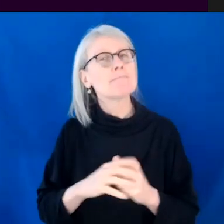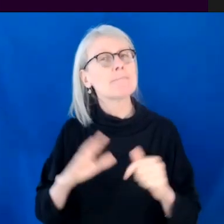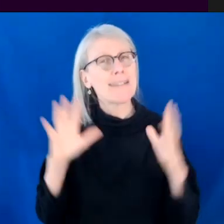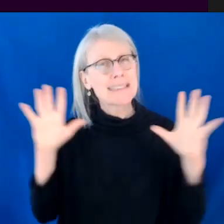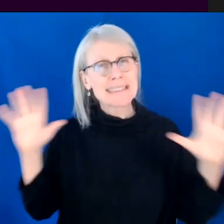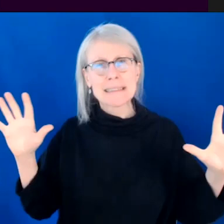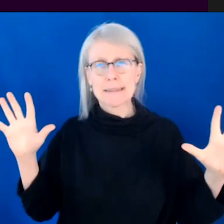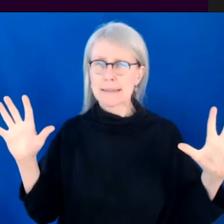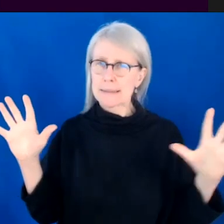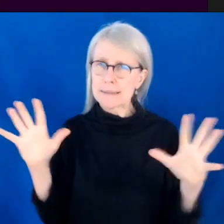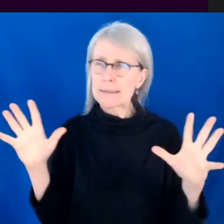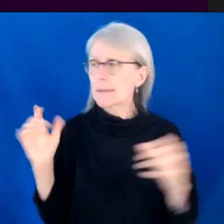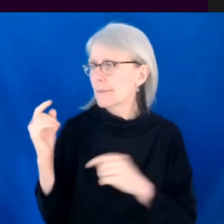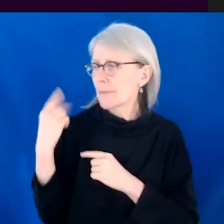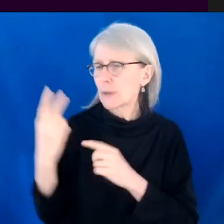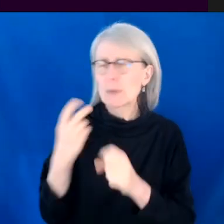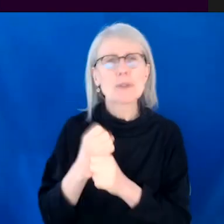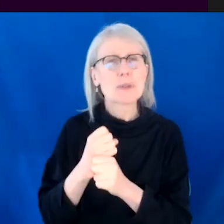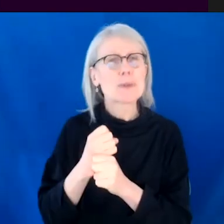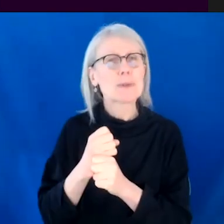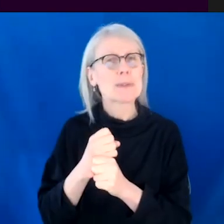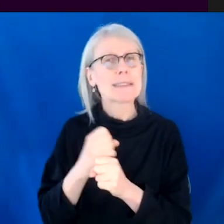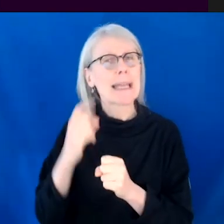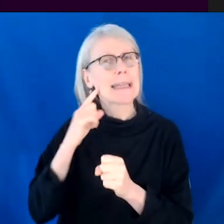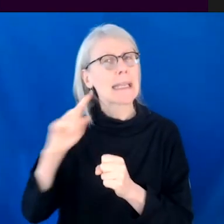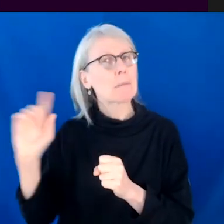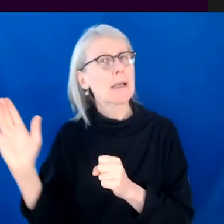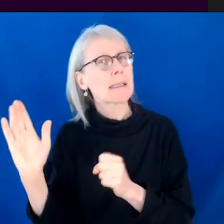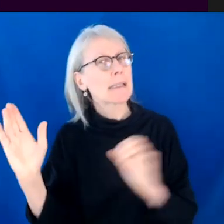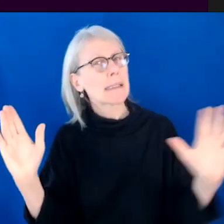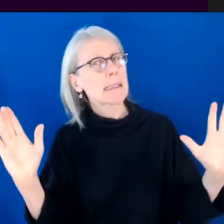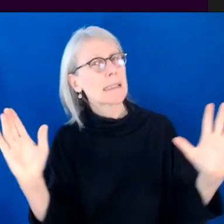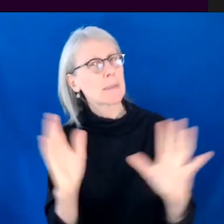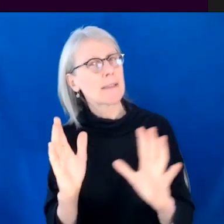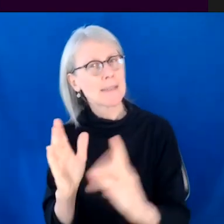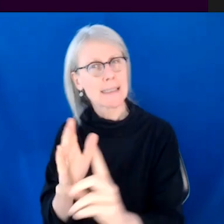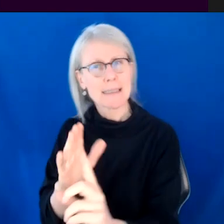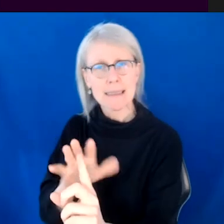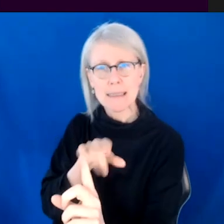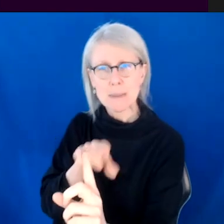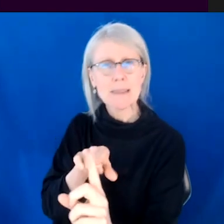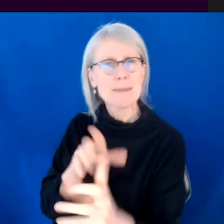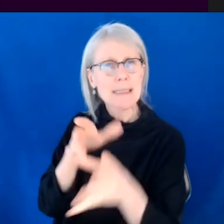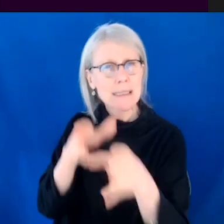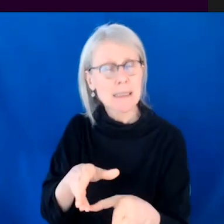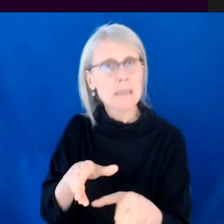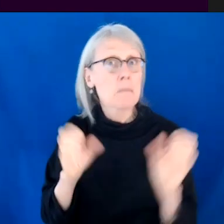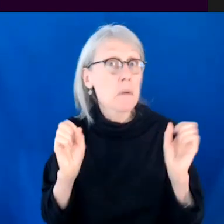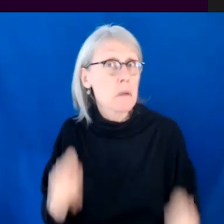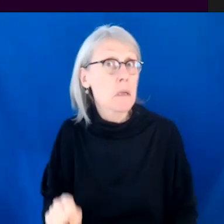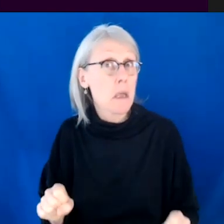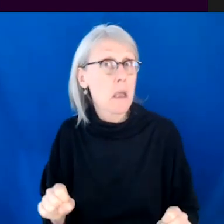last couple of years is the way something that is in fact quite specific can also have